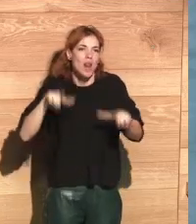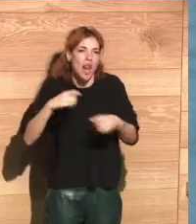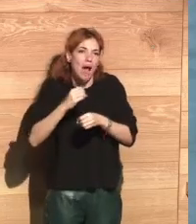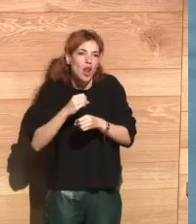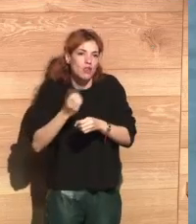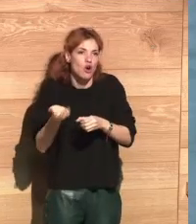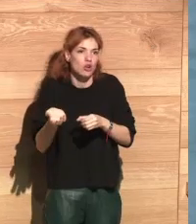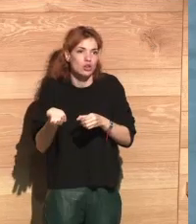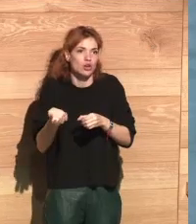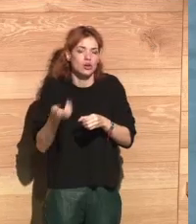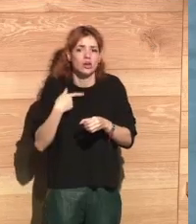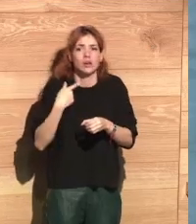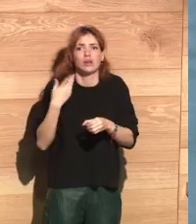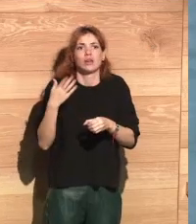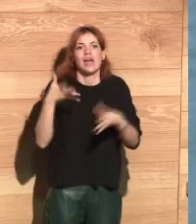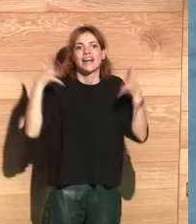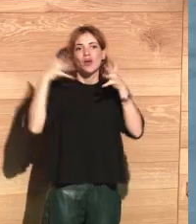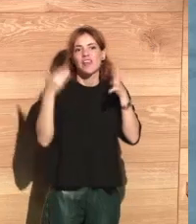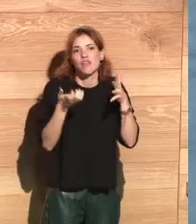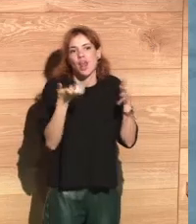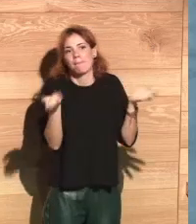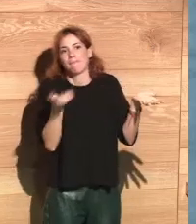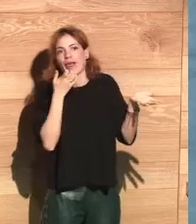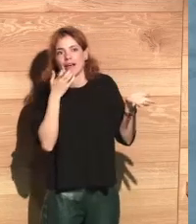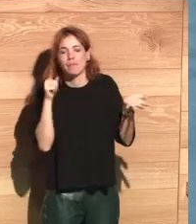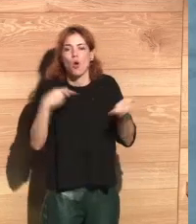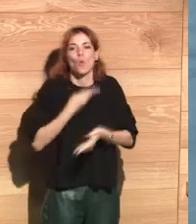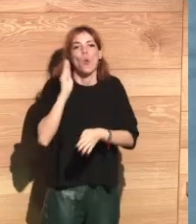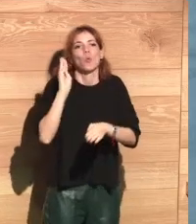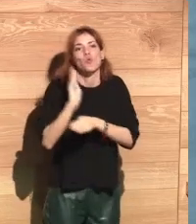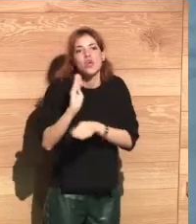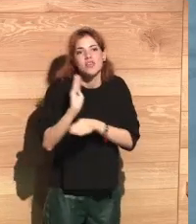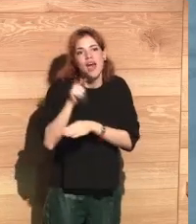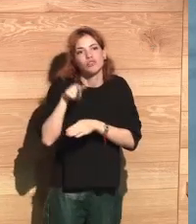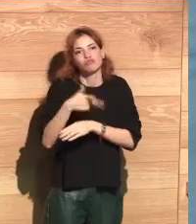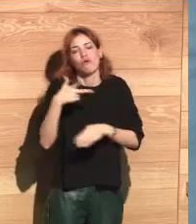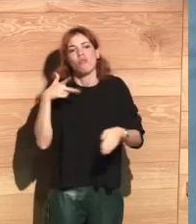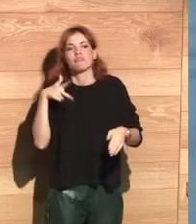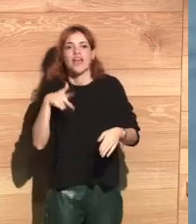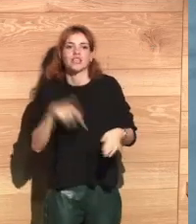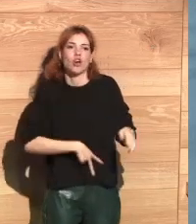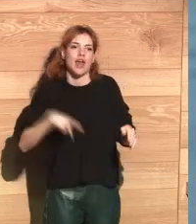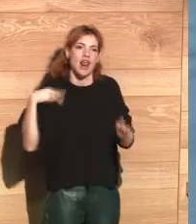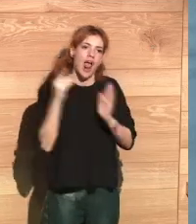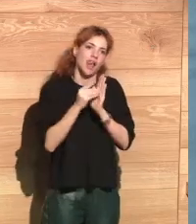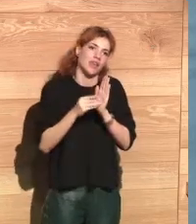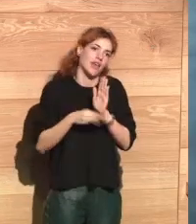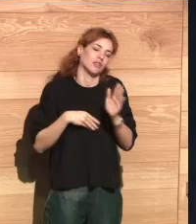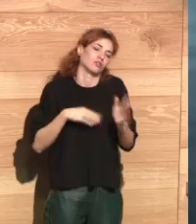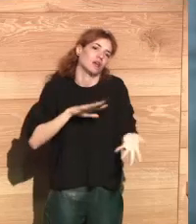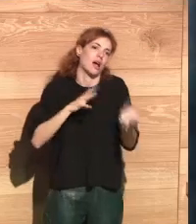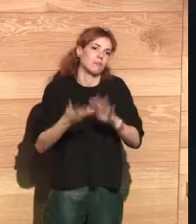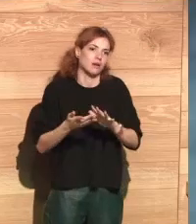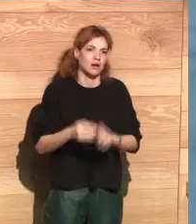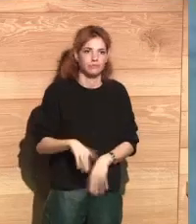are lab made, that are in the line of, be careful, and just apply the GDPR.